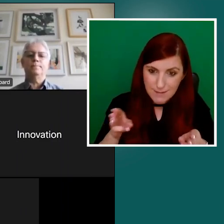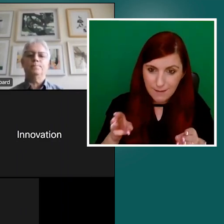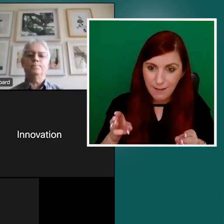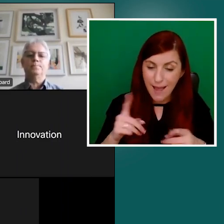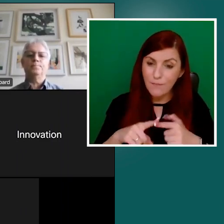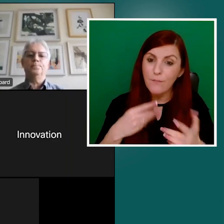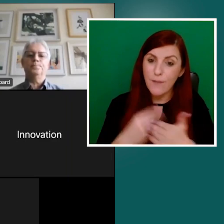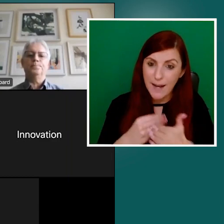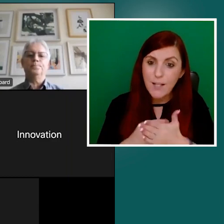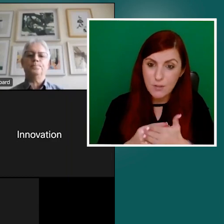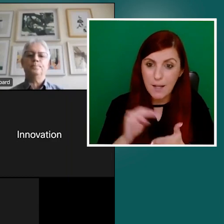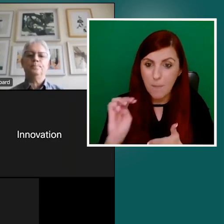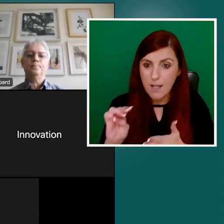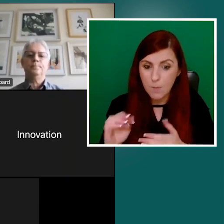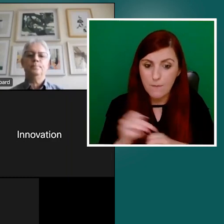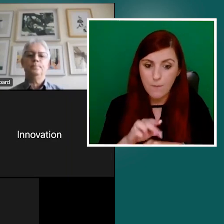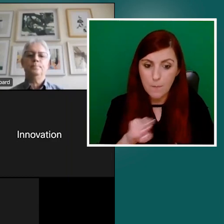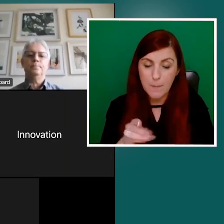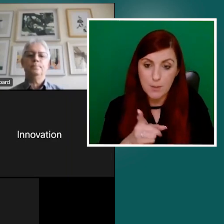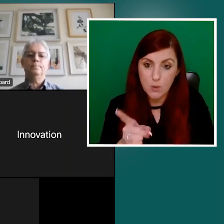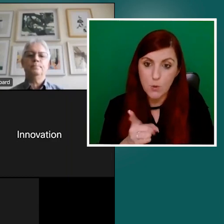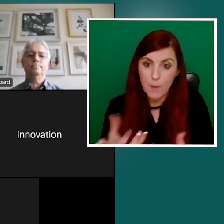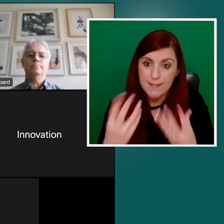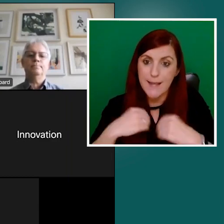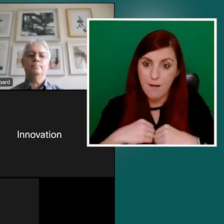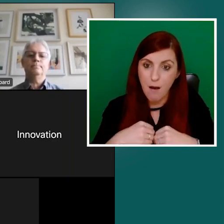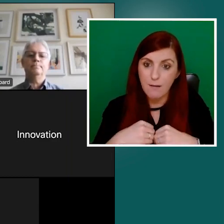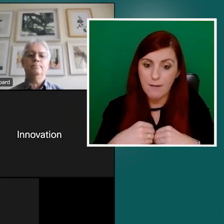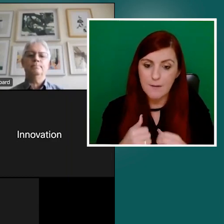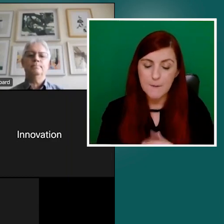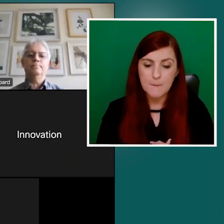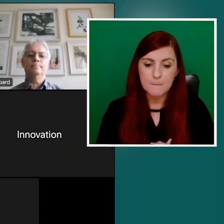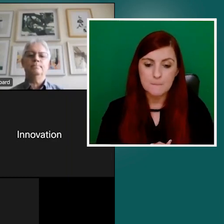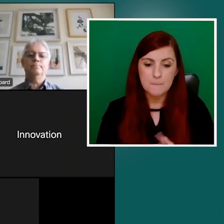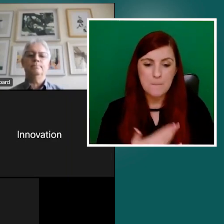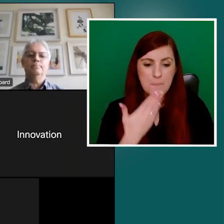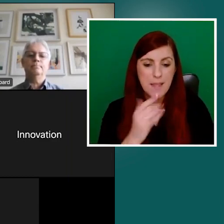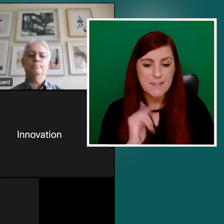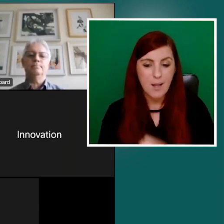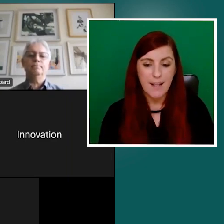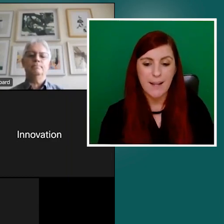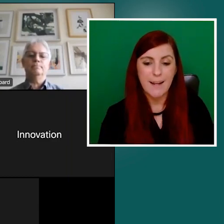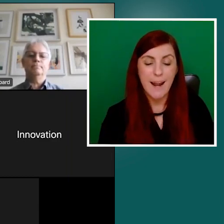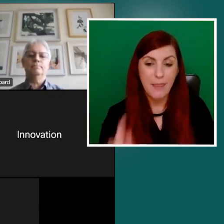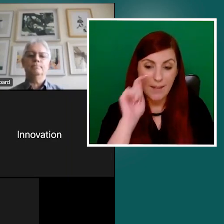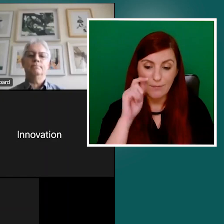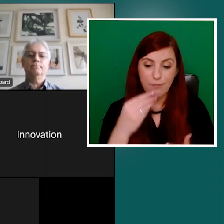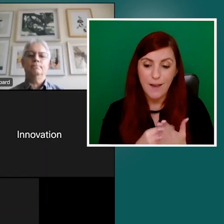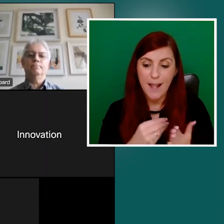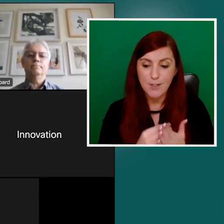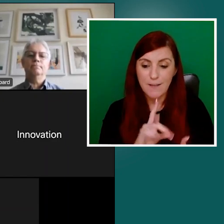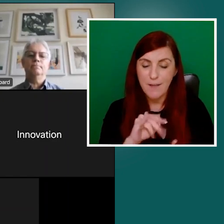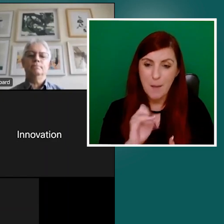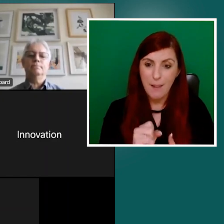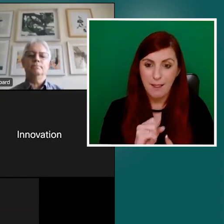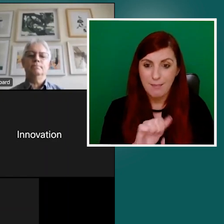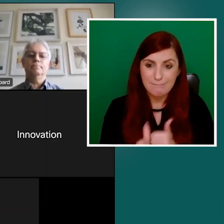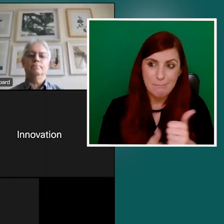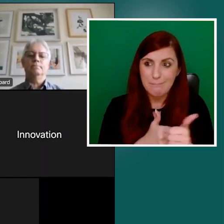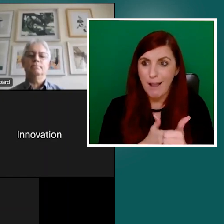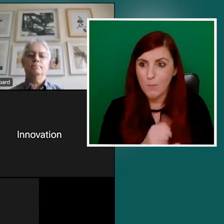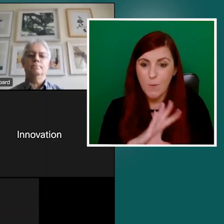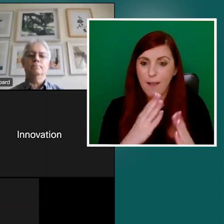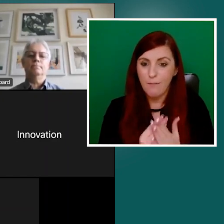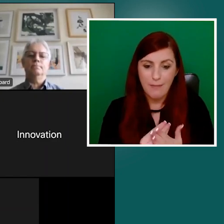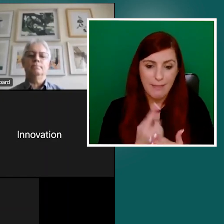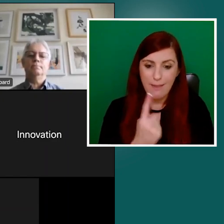Thanks, Colleen. And yes, financially viable sort of comes in at the back of all of that, because obviously we all run to budget, but, um, yeah, that's,